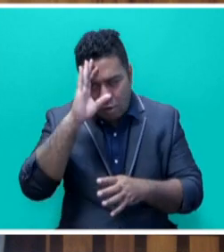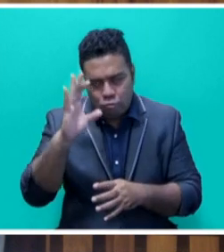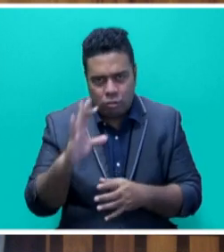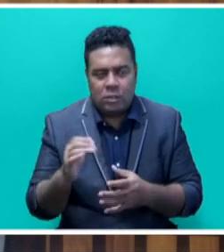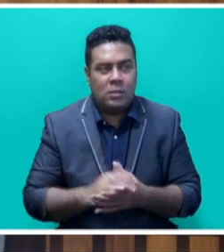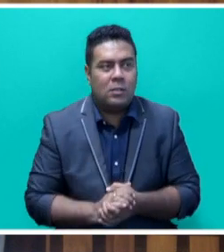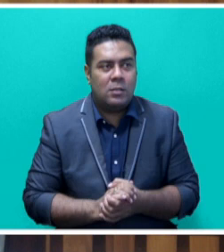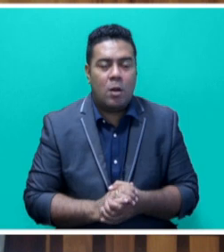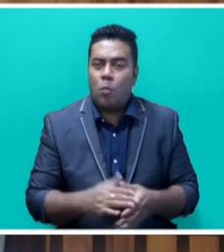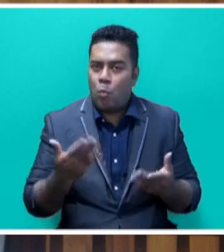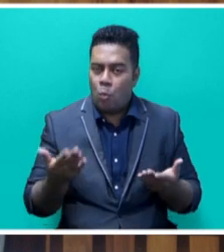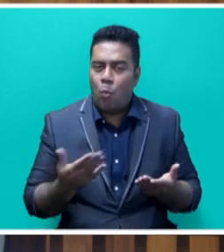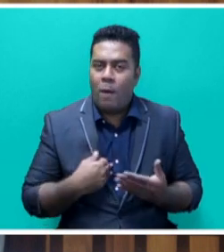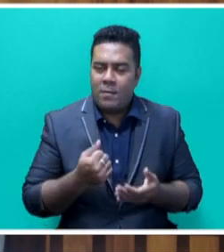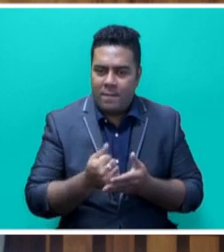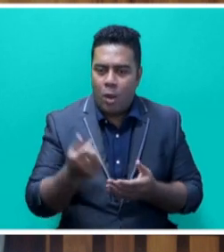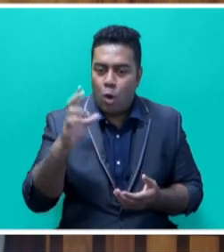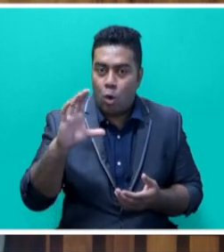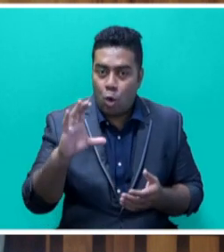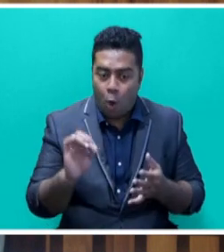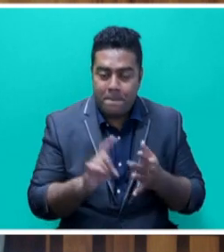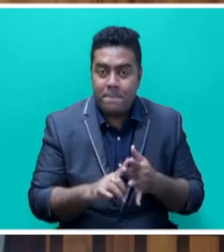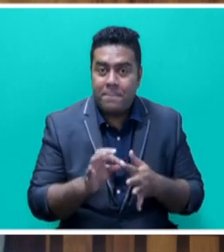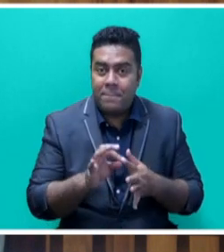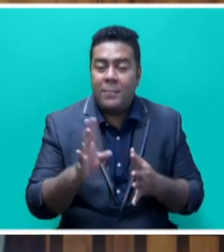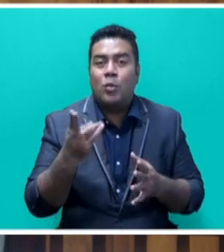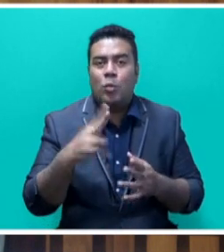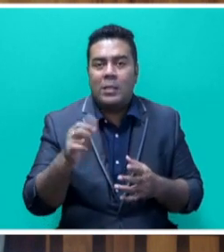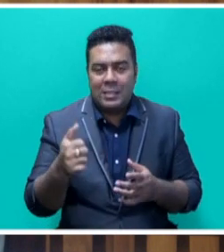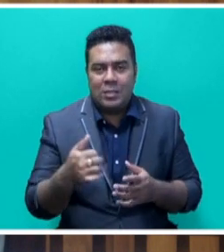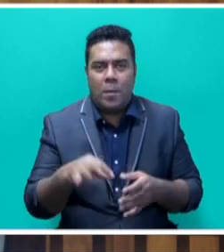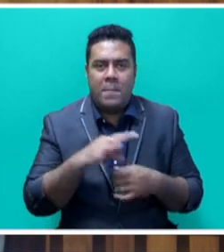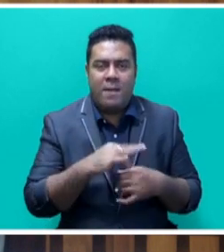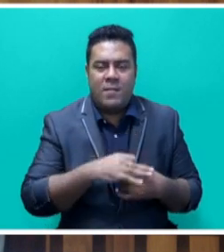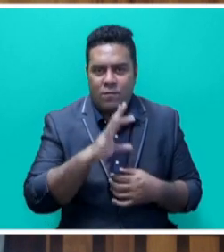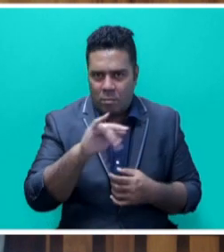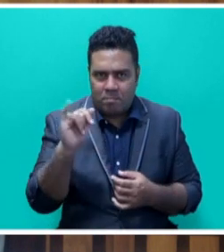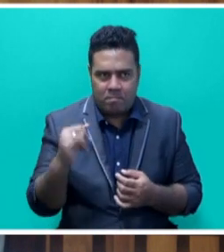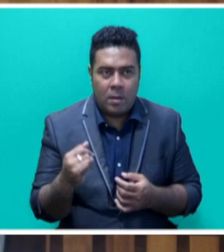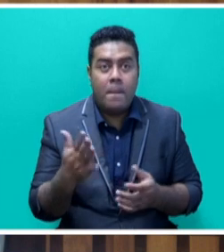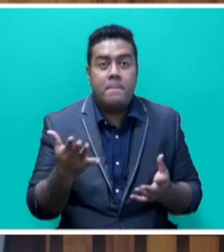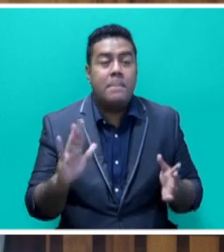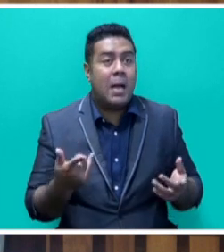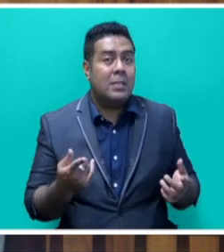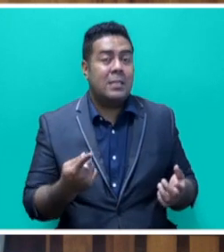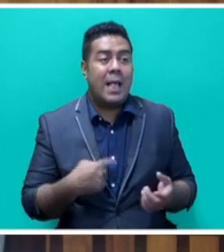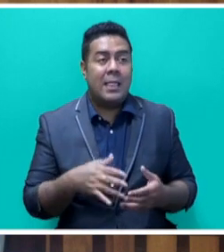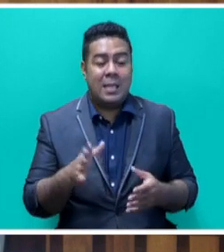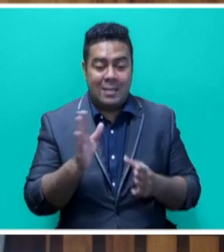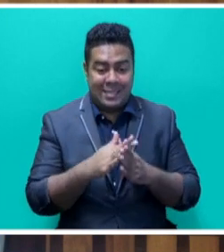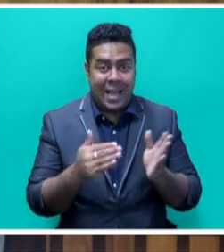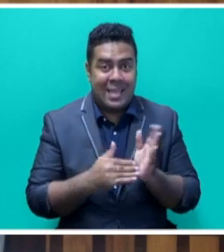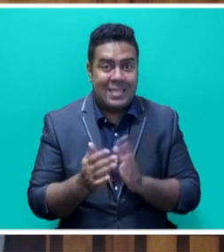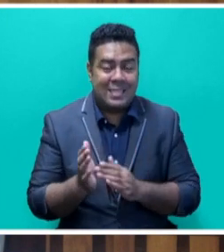be heavily marketed at COP26 and Fiji stands to benefit significantly from it. However, the size, scope and speed